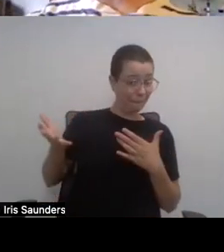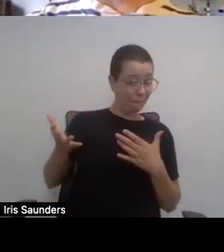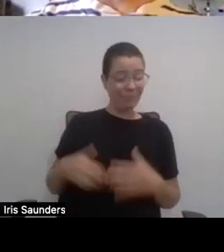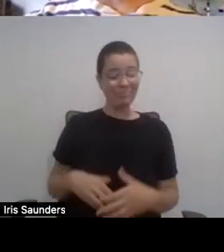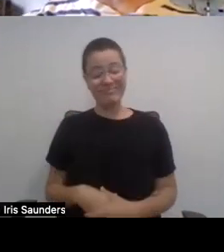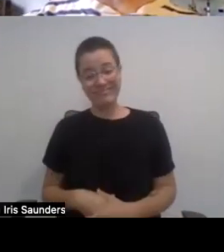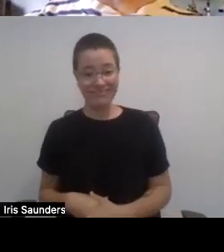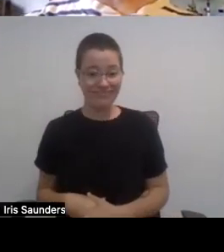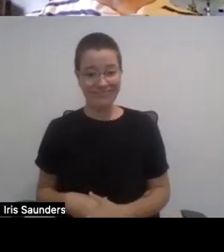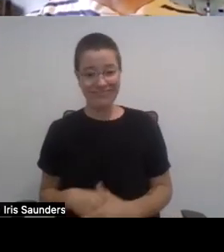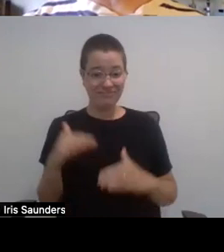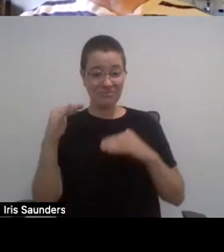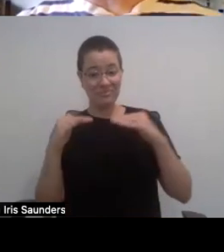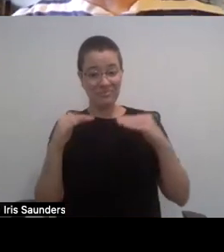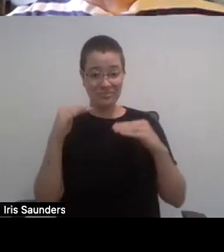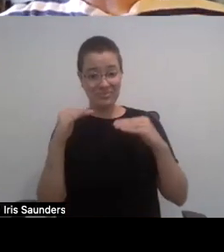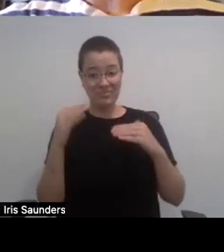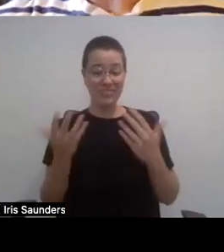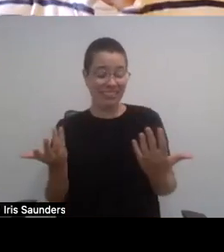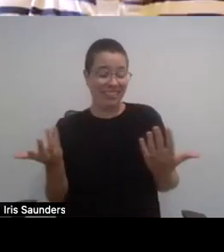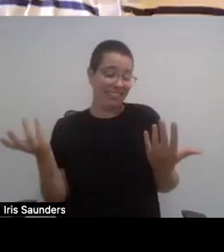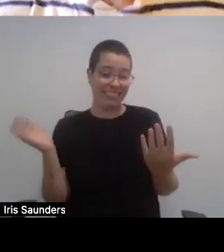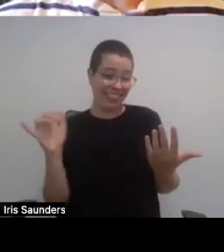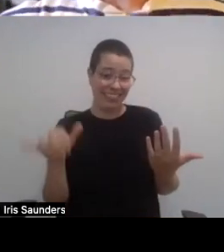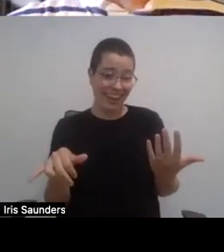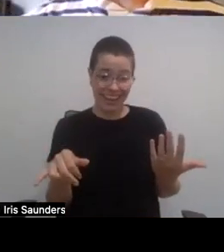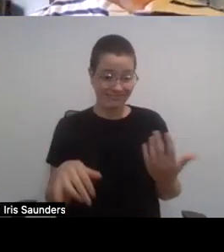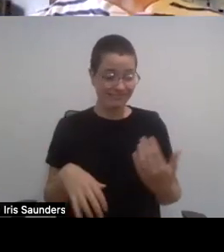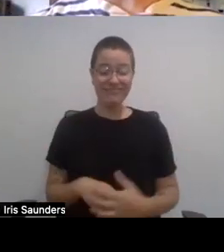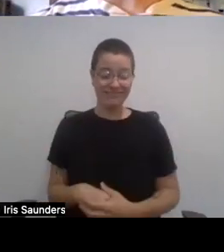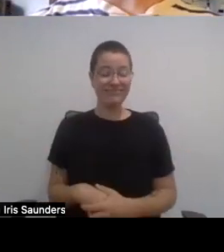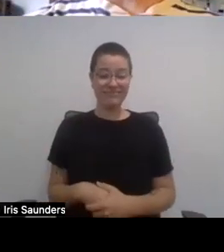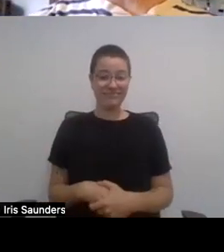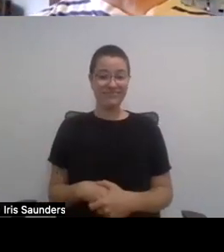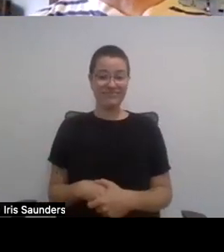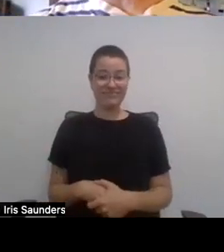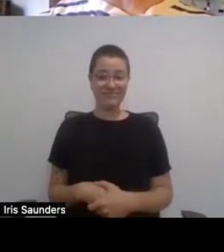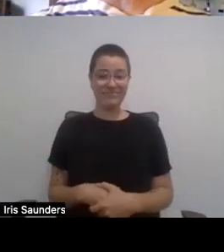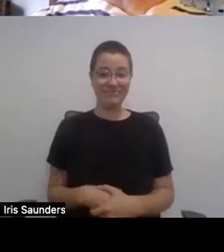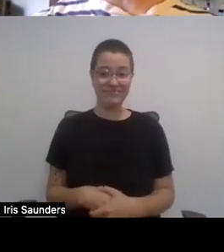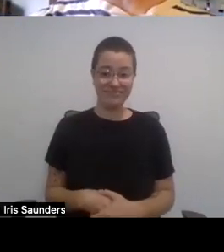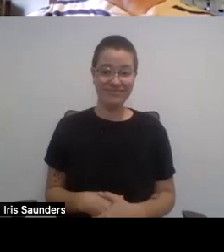4'11", 3'10". you know, it's just we're all in the same club, right? By trade,